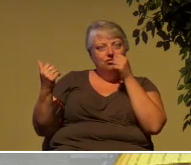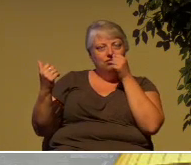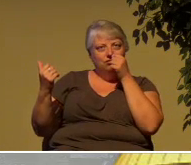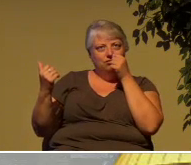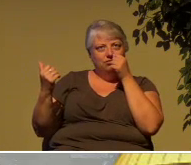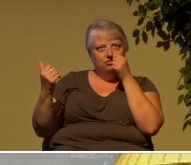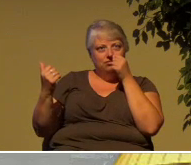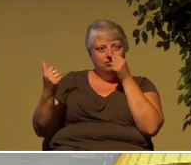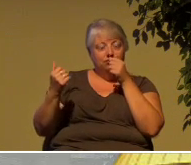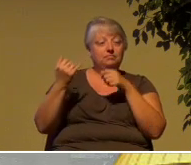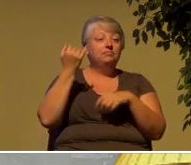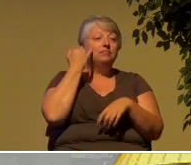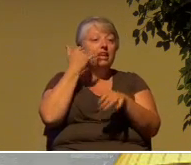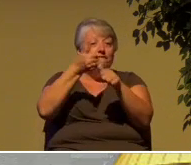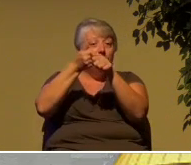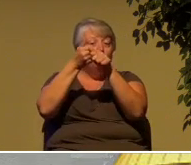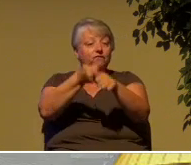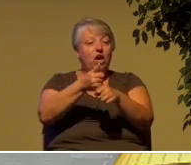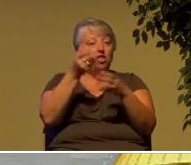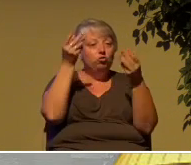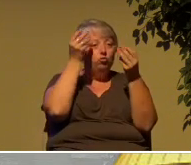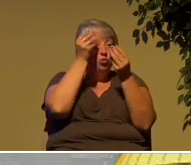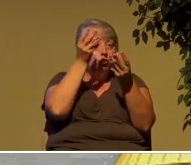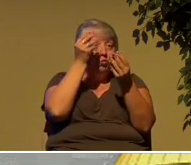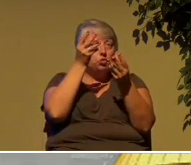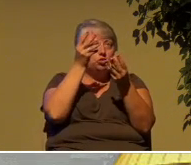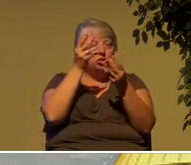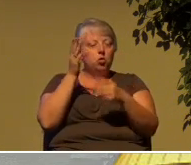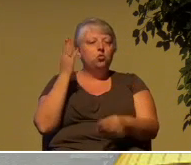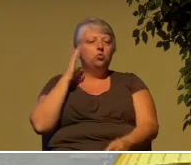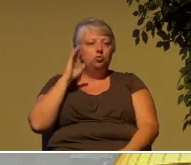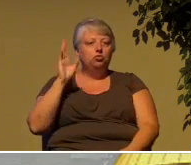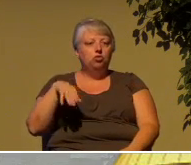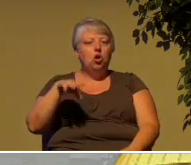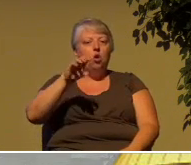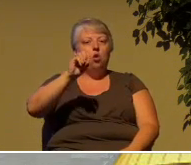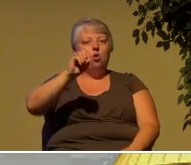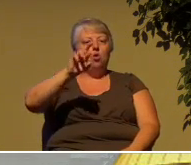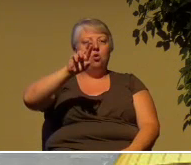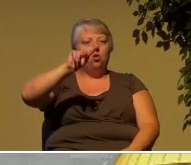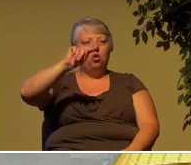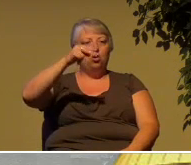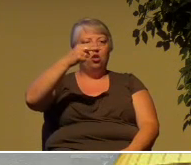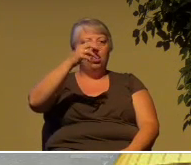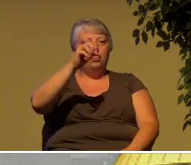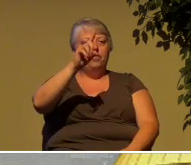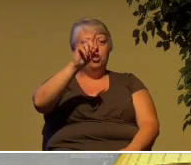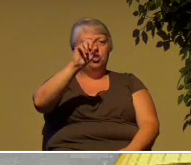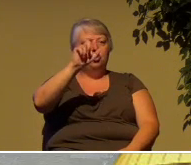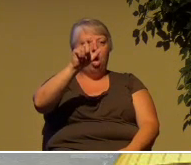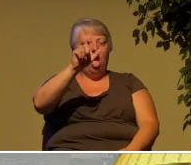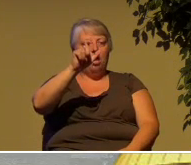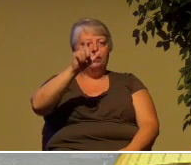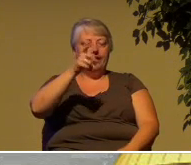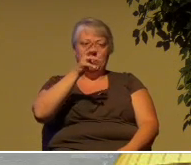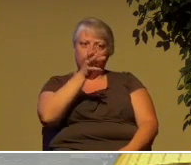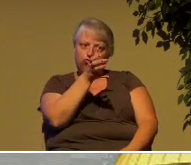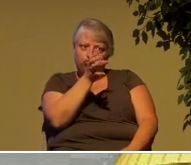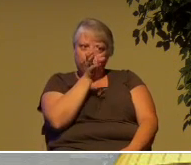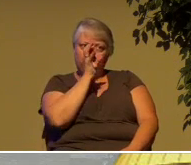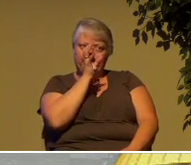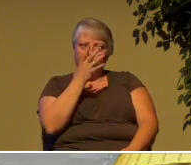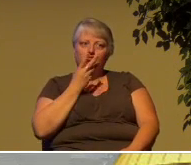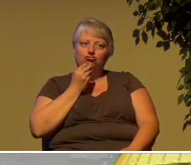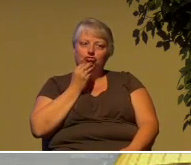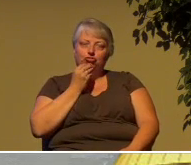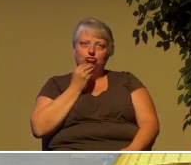Well, if you follow the news at all, then you will know there are Orthodox Jews who are trying to gain ground